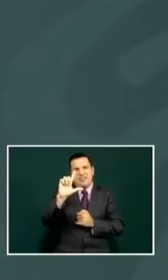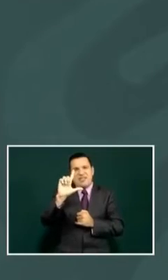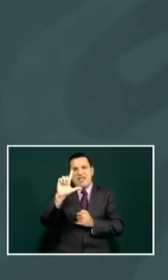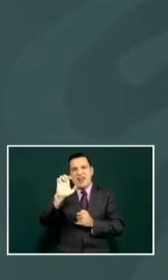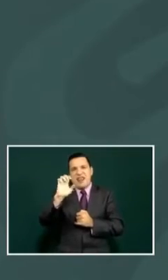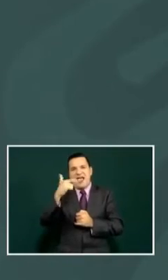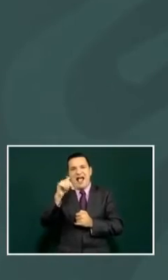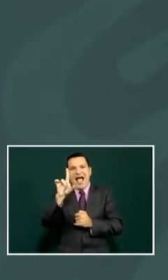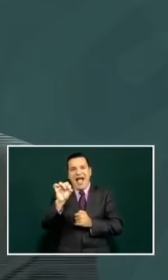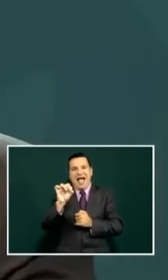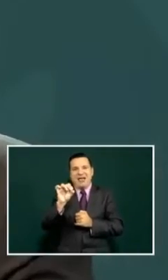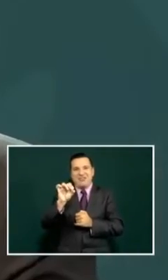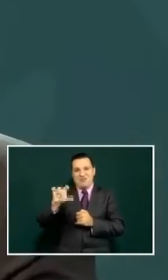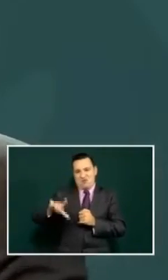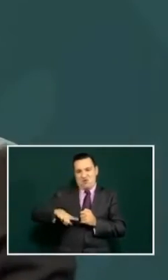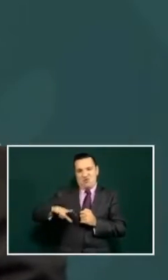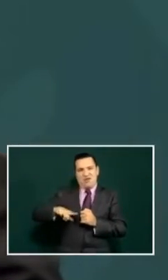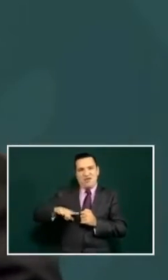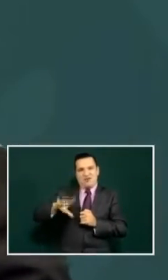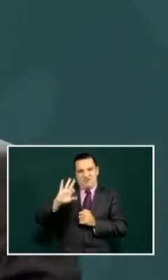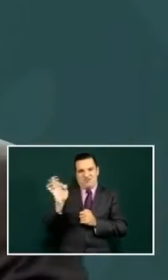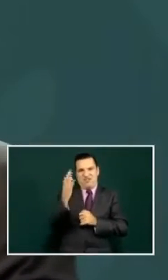in the federal government